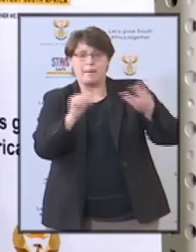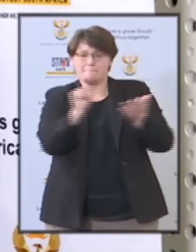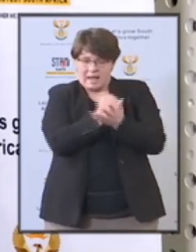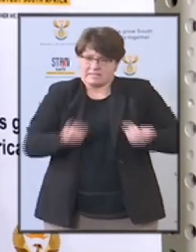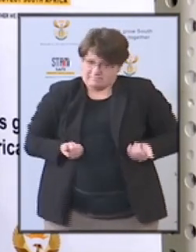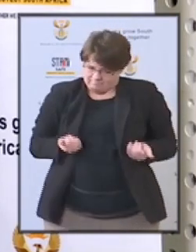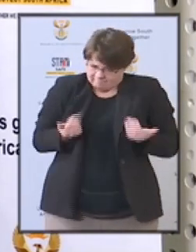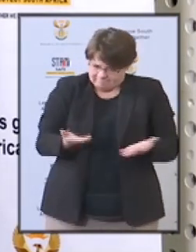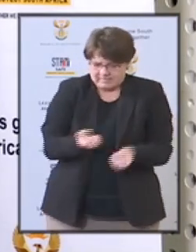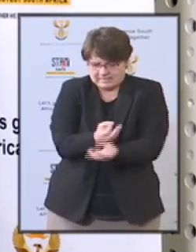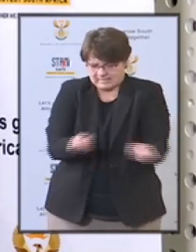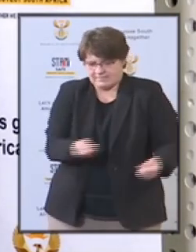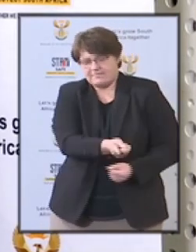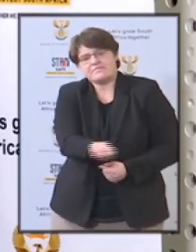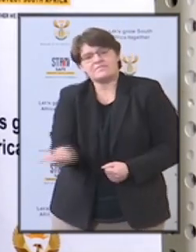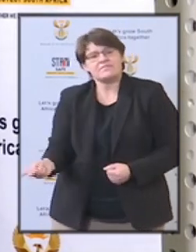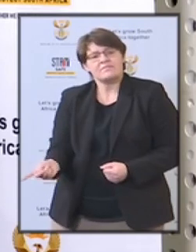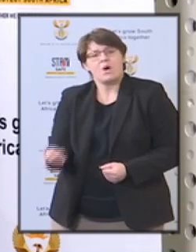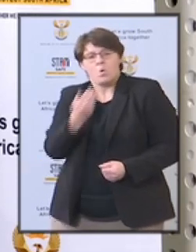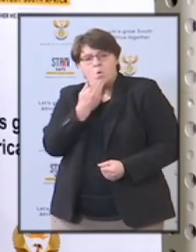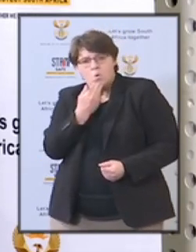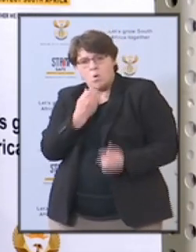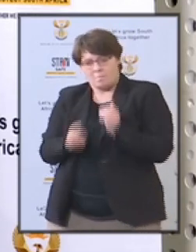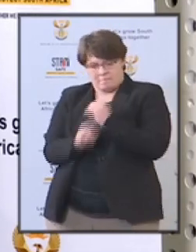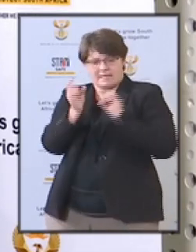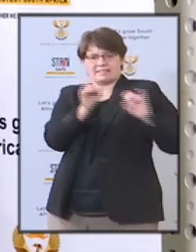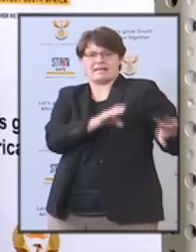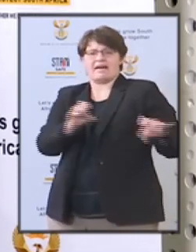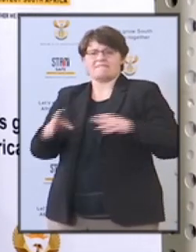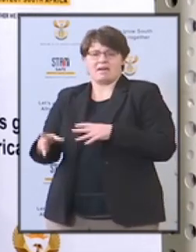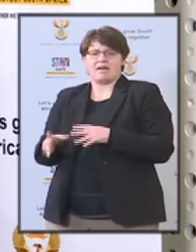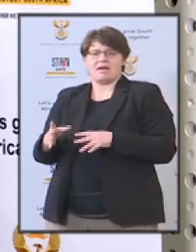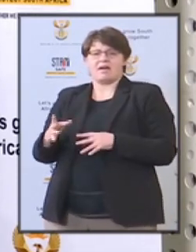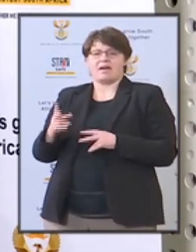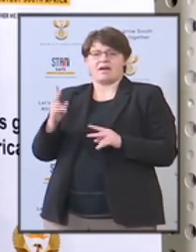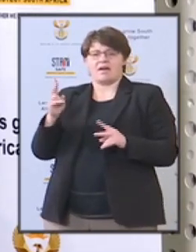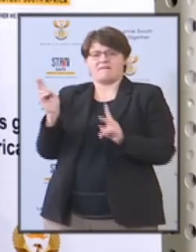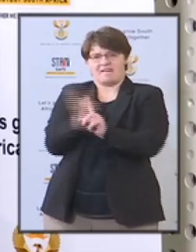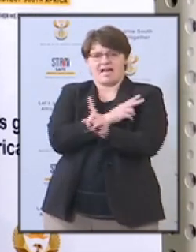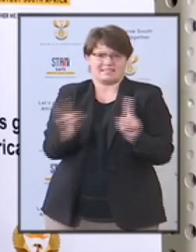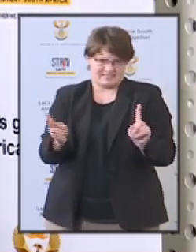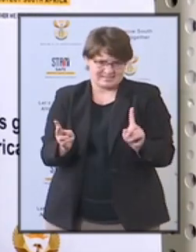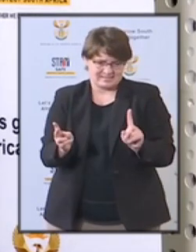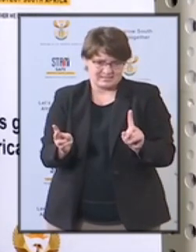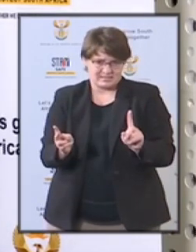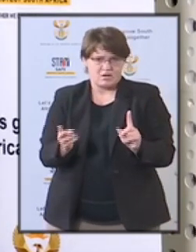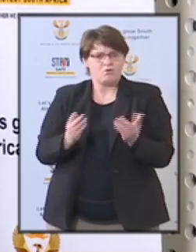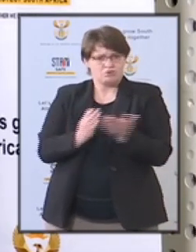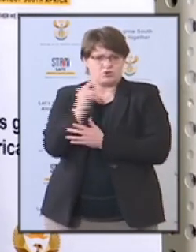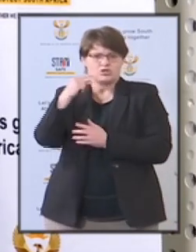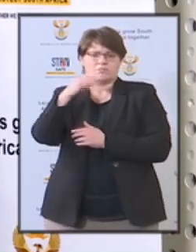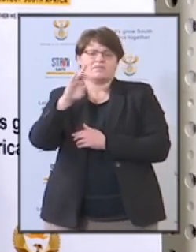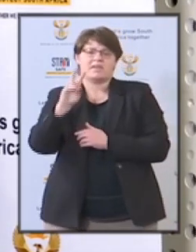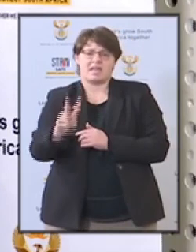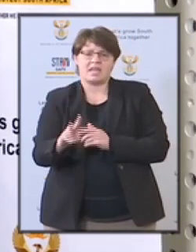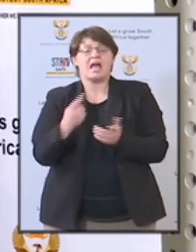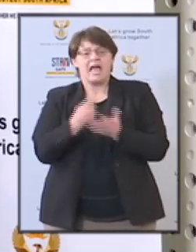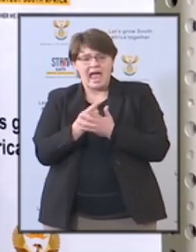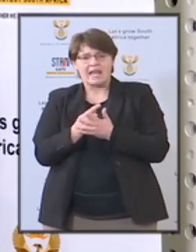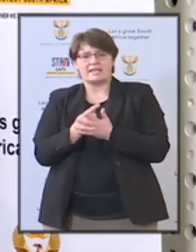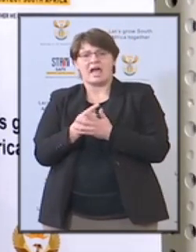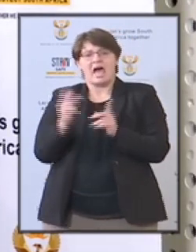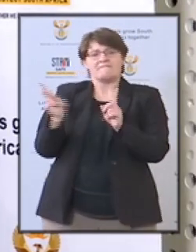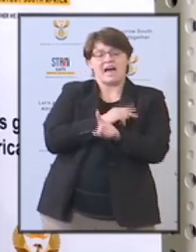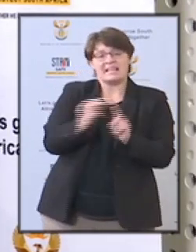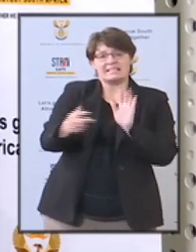to victims of domestic violence and aligns the provisions of the Domestic Violence Act 1998 with the